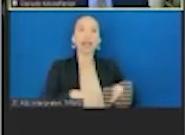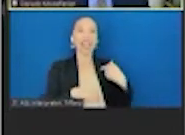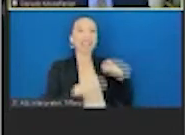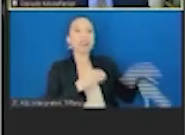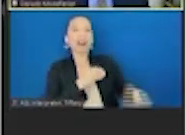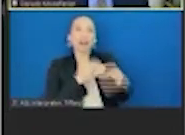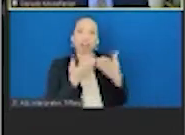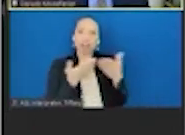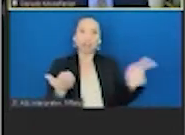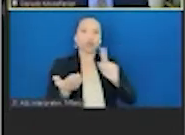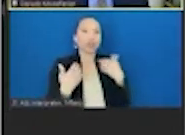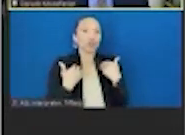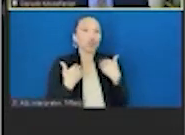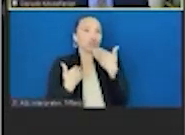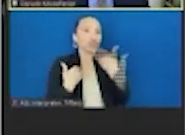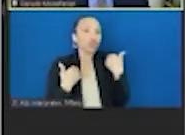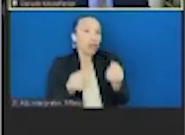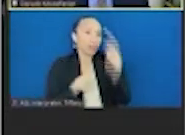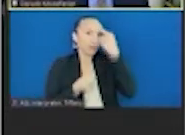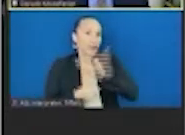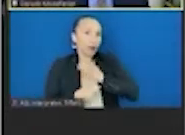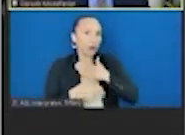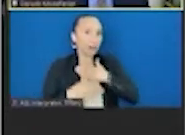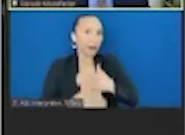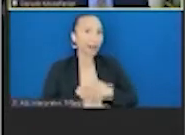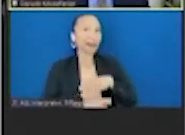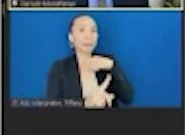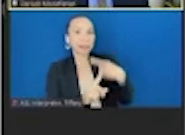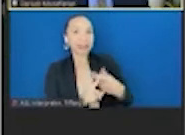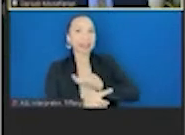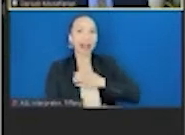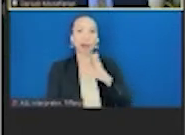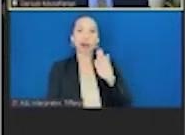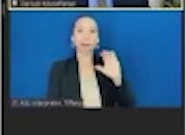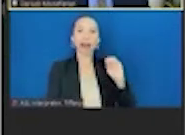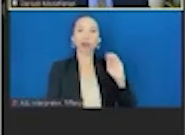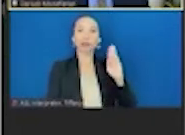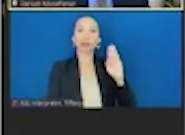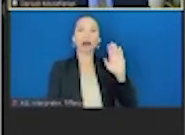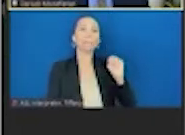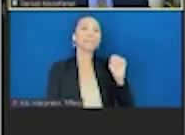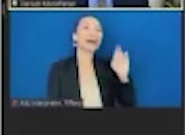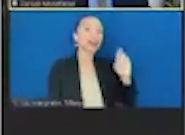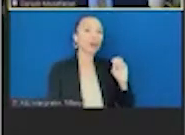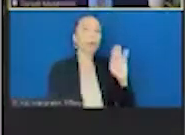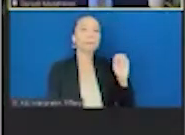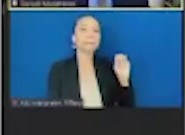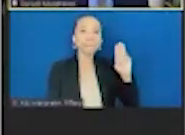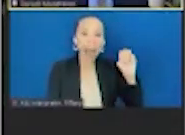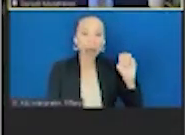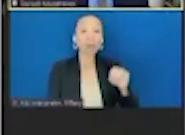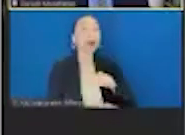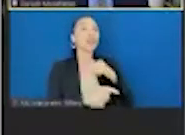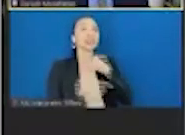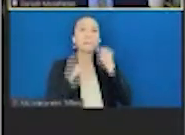for our bodies. They benefit our microbiome. And in addition, fish has omega-3s. Plant oils have healthy fats. Yogurt has probiotics.